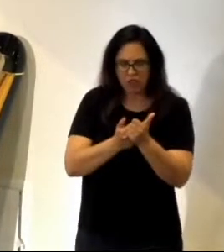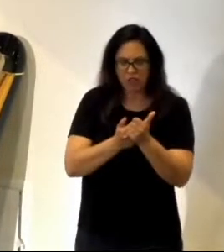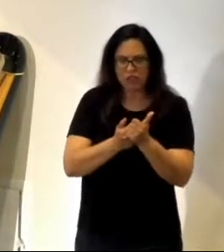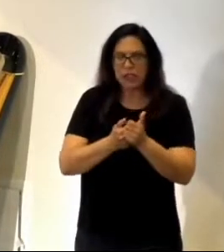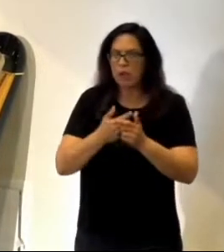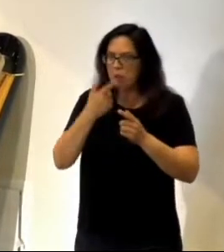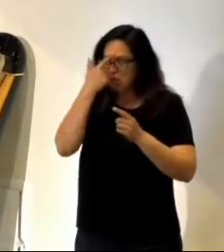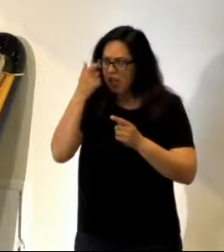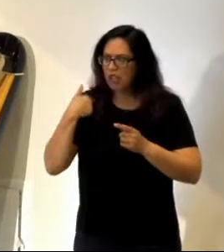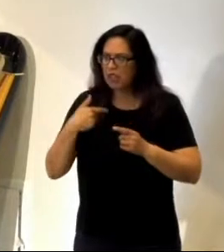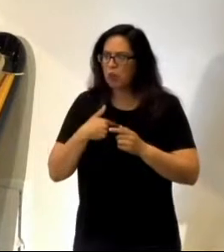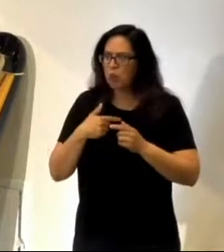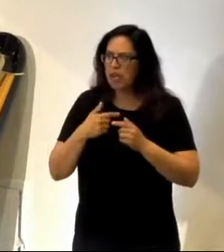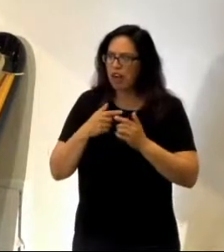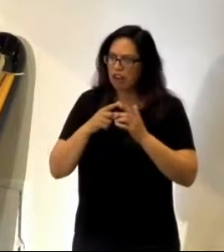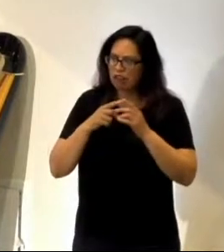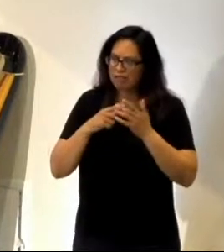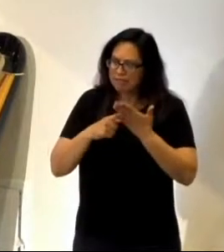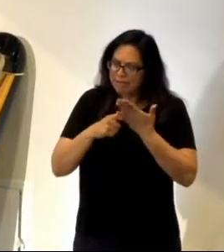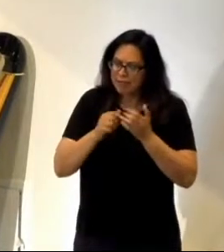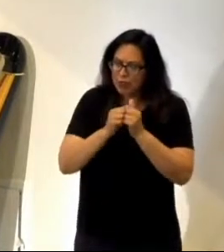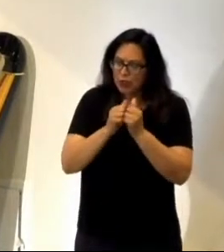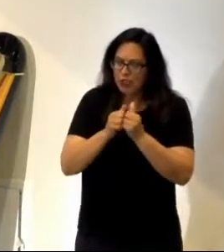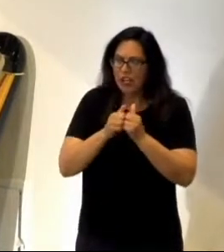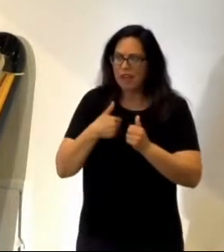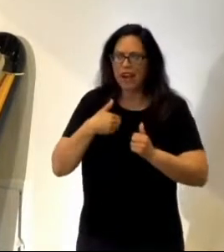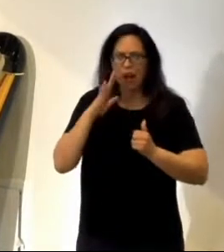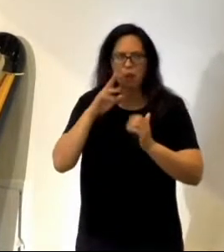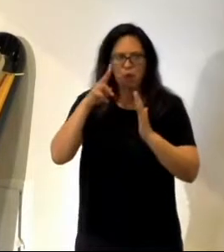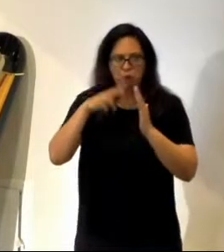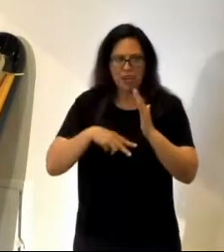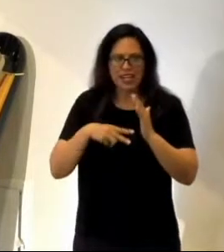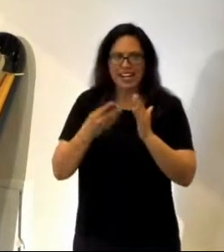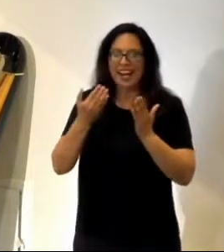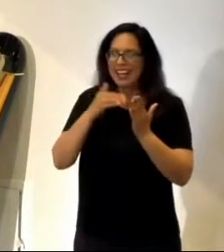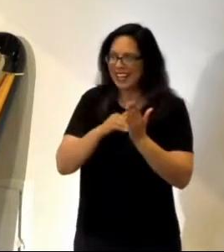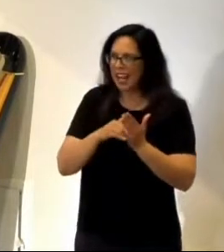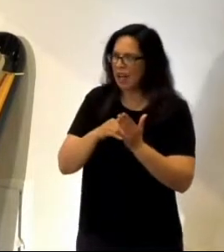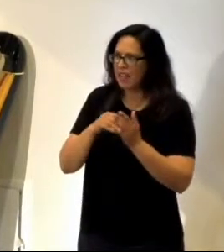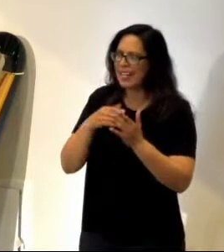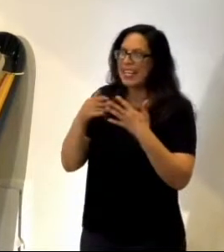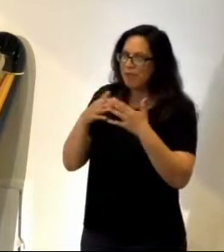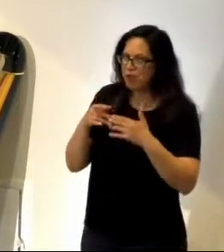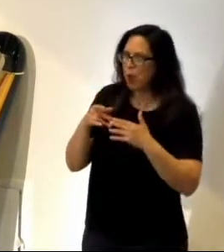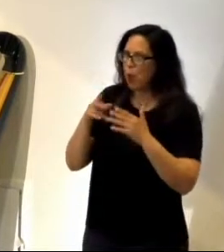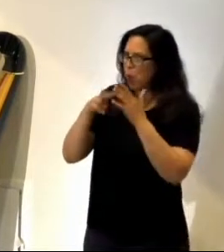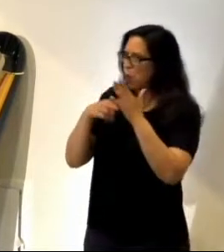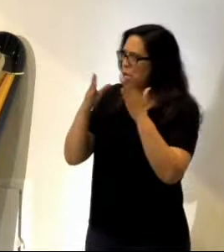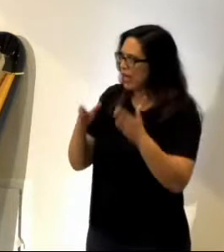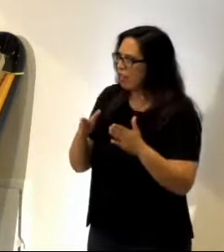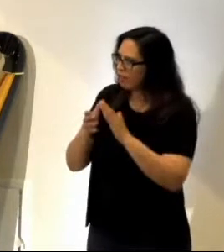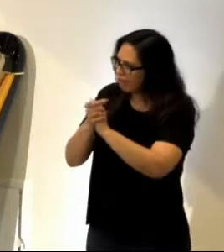through it together, I'm going to read it again, although you did a really great job. Let's give him a hand. He did good.